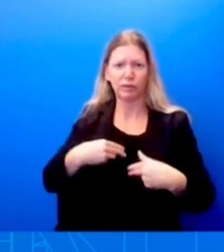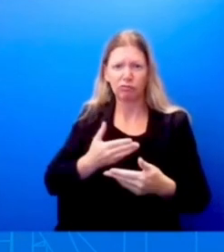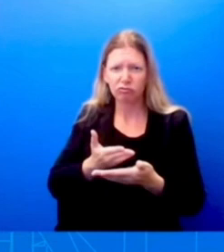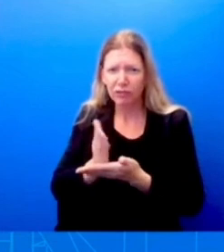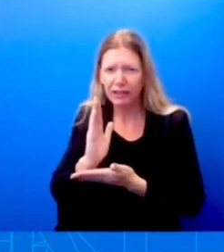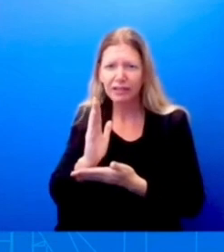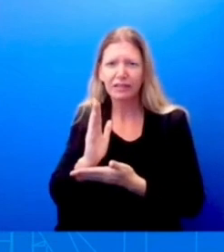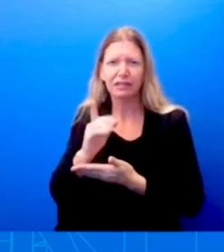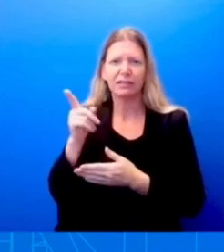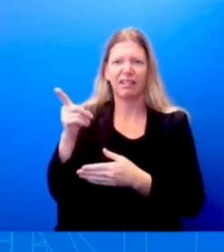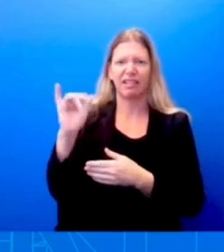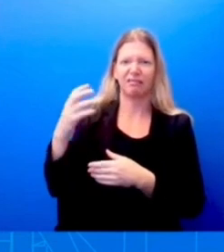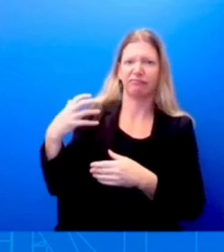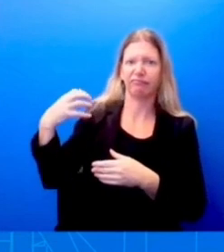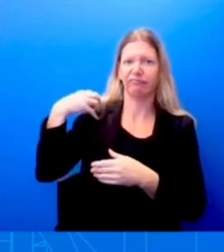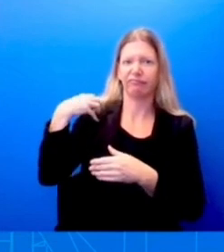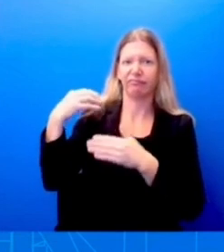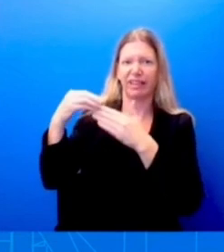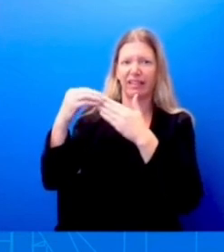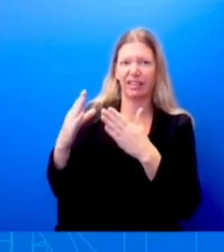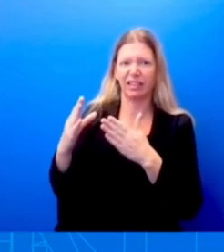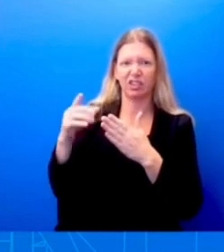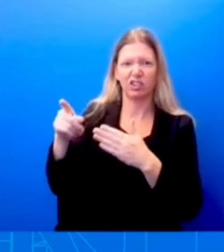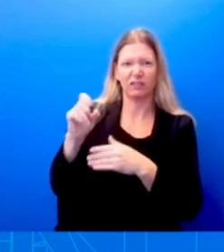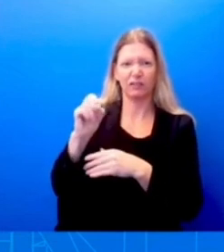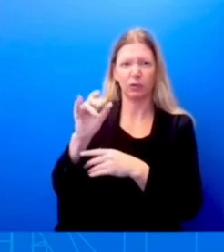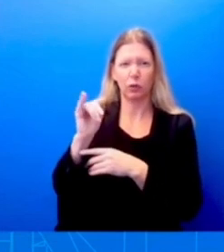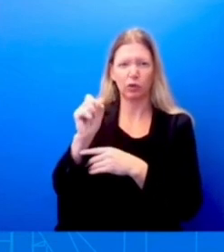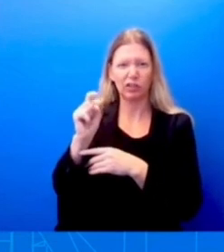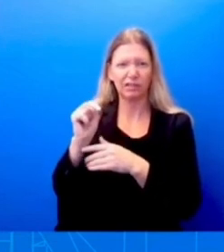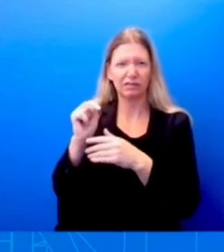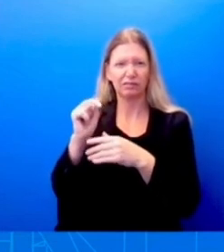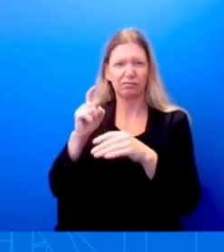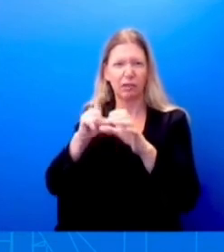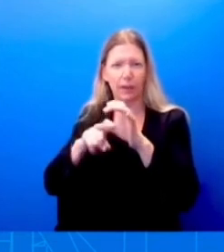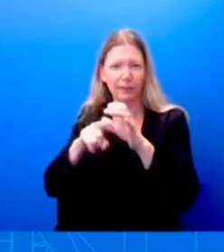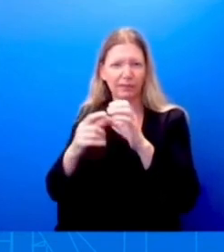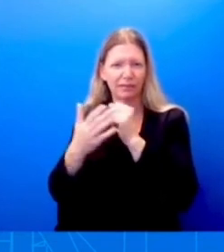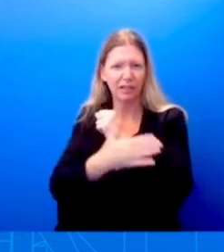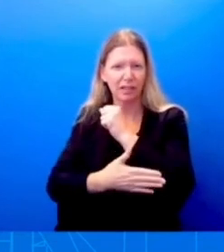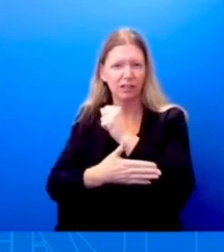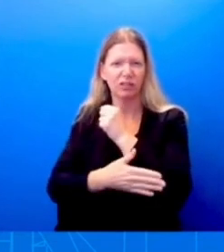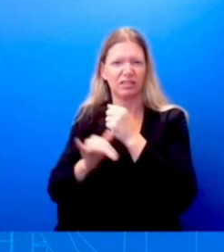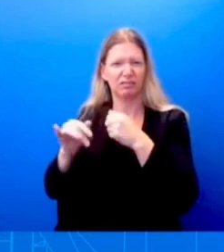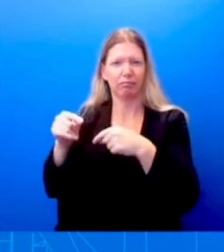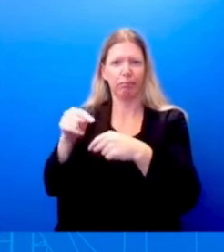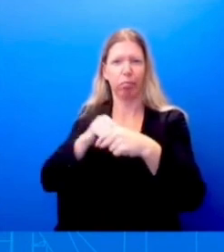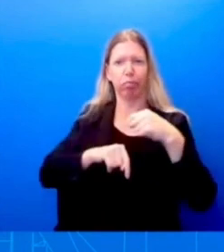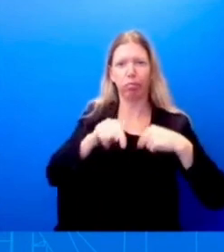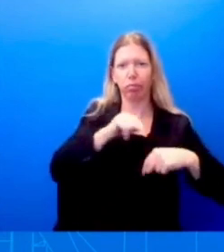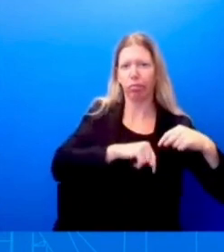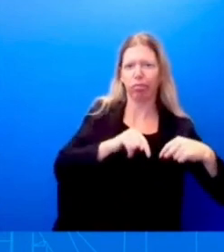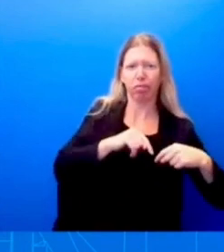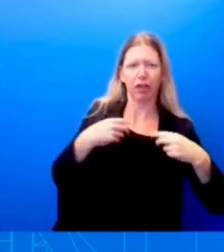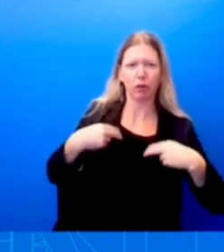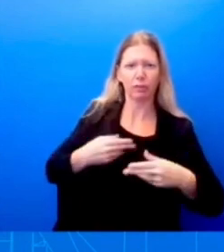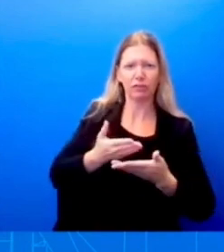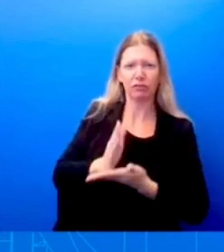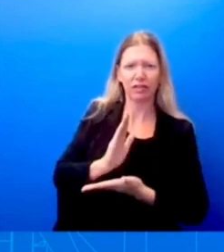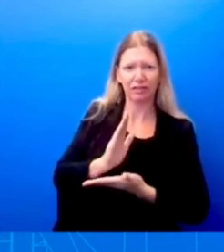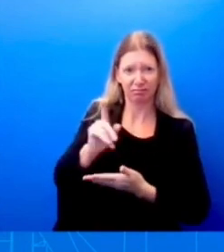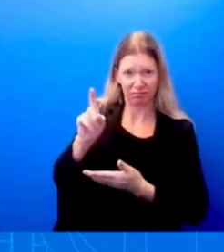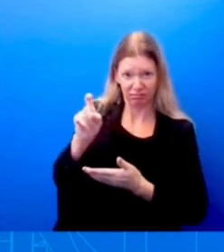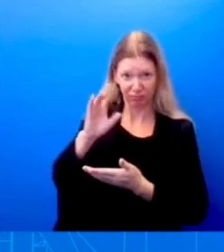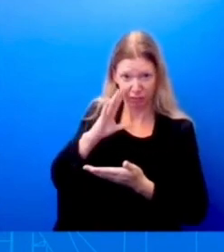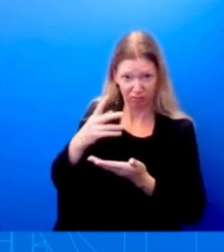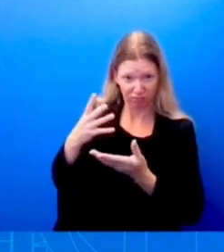It's been backsliding on human rights. Is that going be part of the conversations? And you've heard us say this many times. You've heard it from our national security advisor. You've